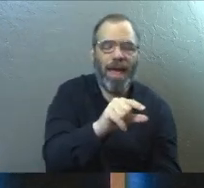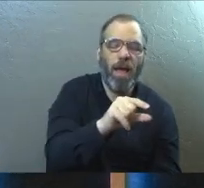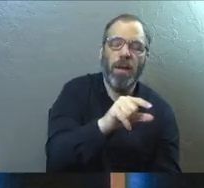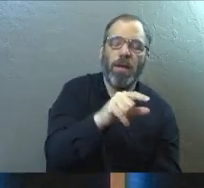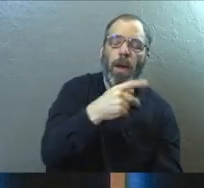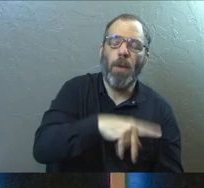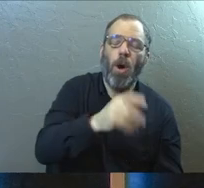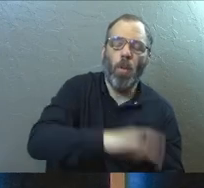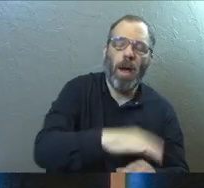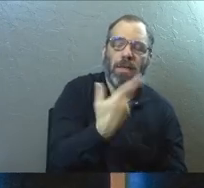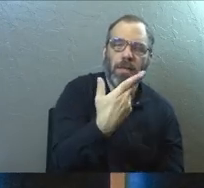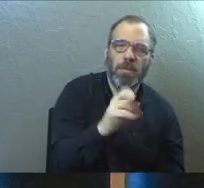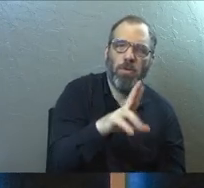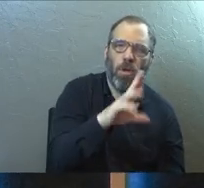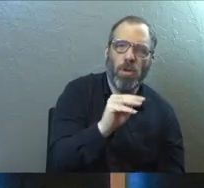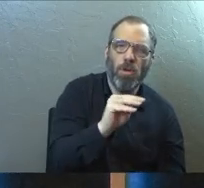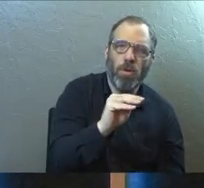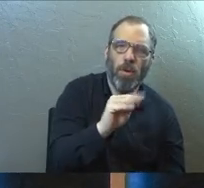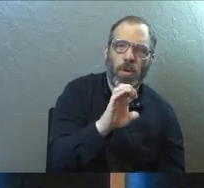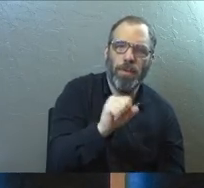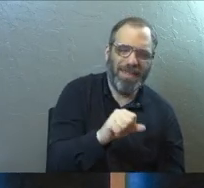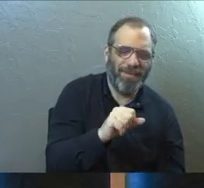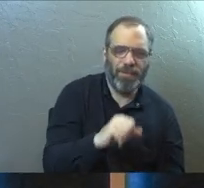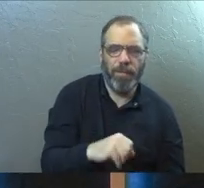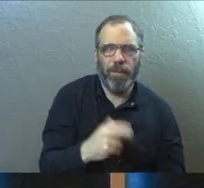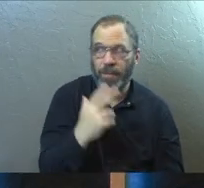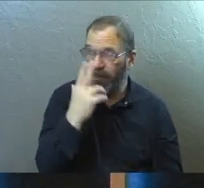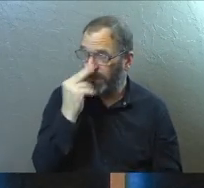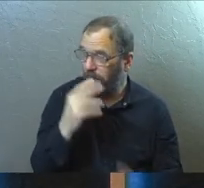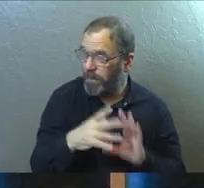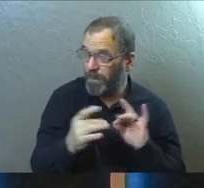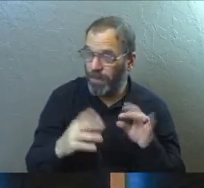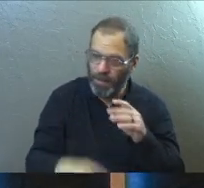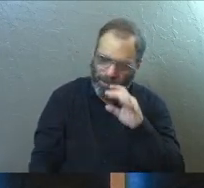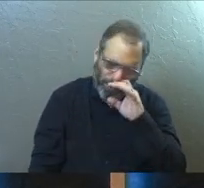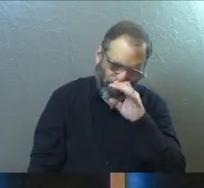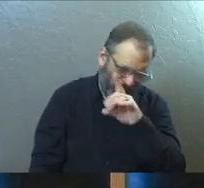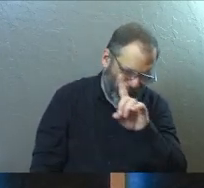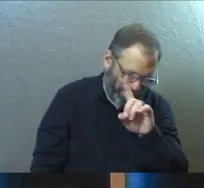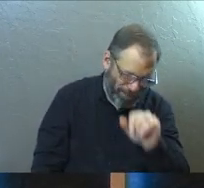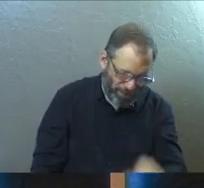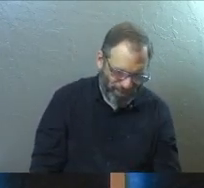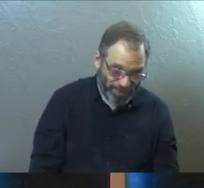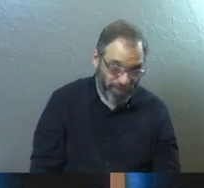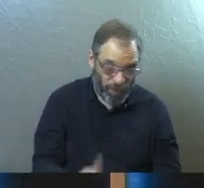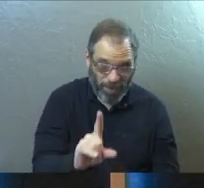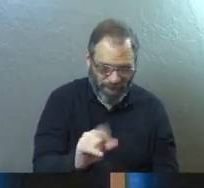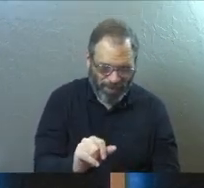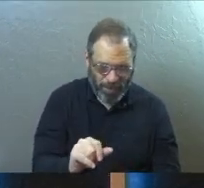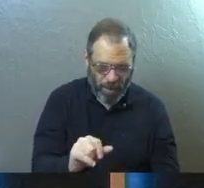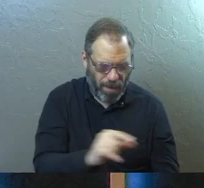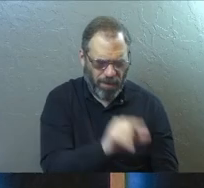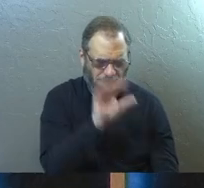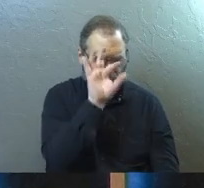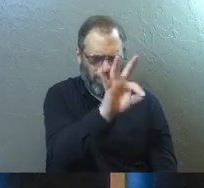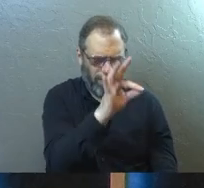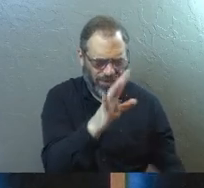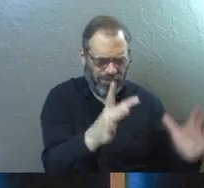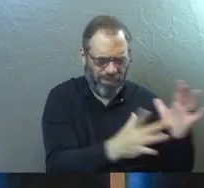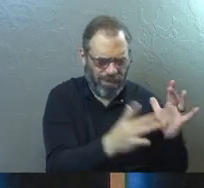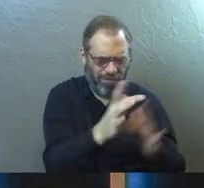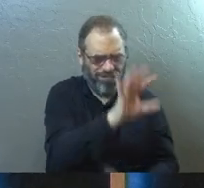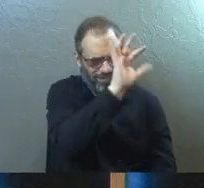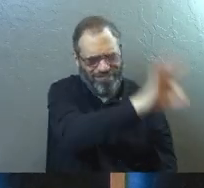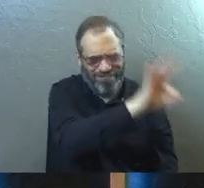one of these moments of humor in the scripture. I'll just give you a second. They're preaching about Jesus.